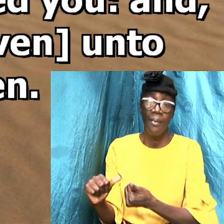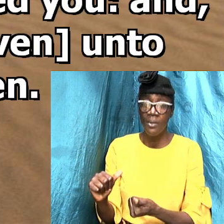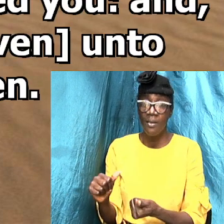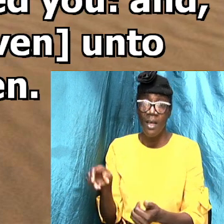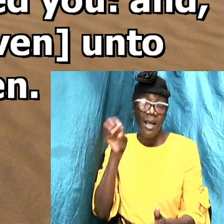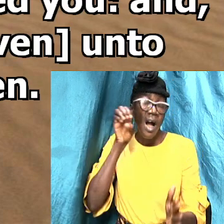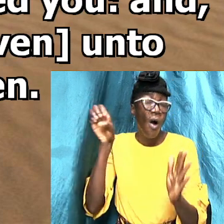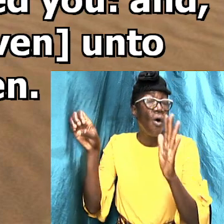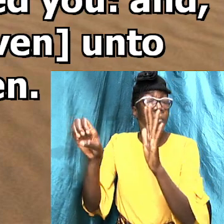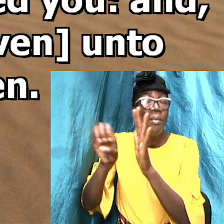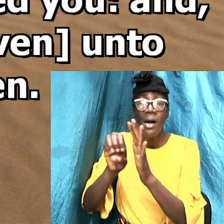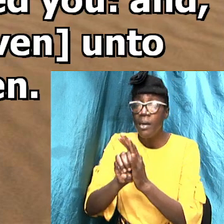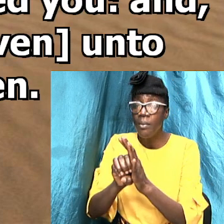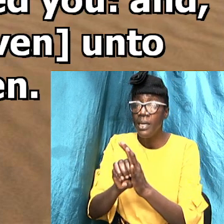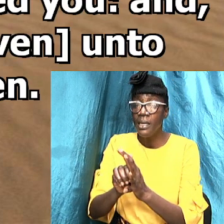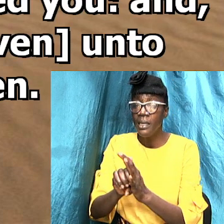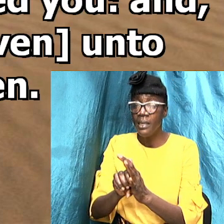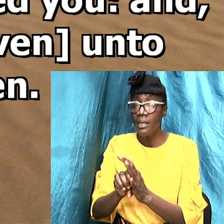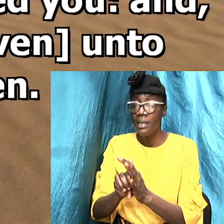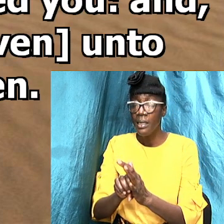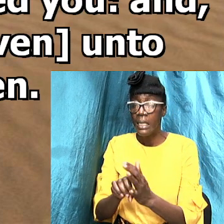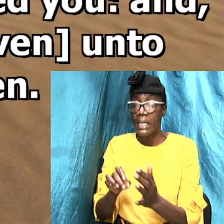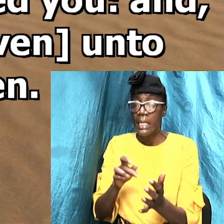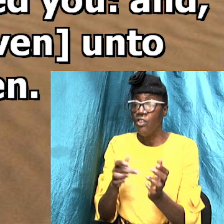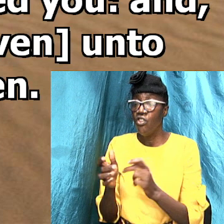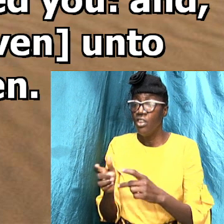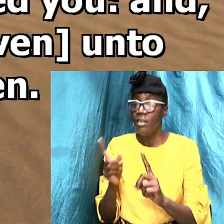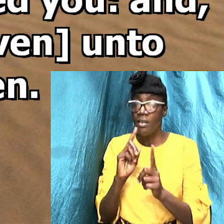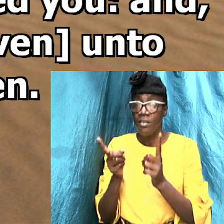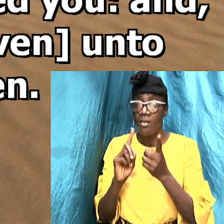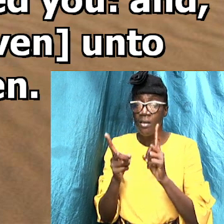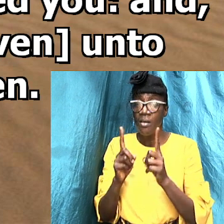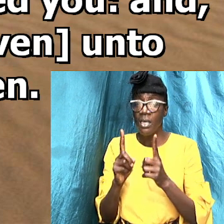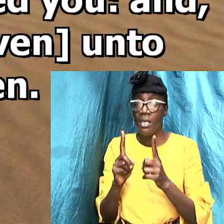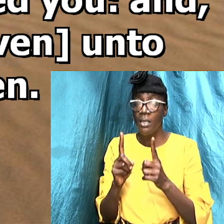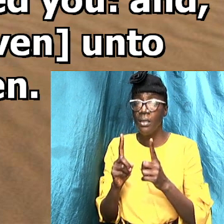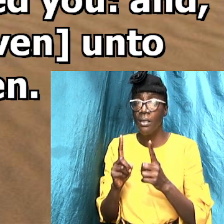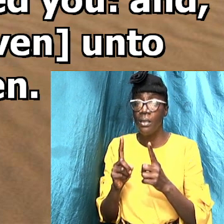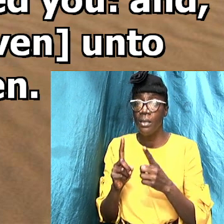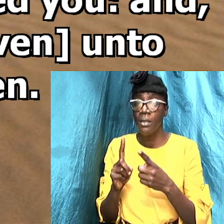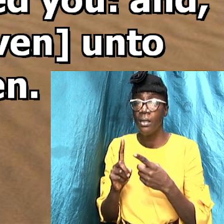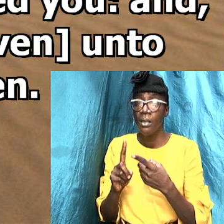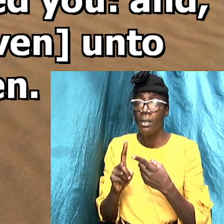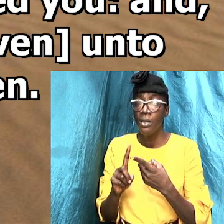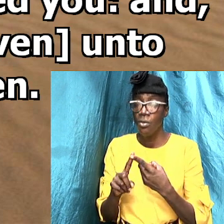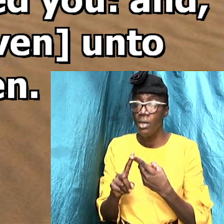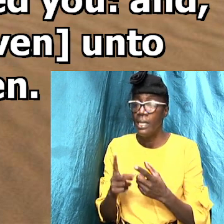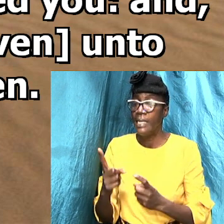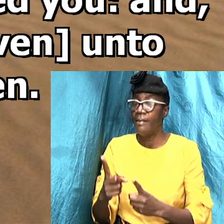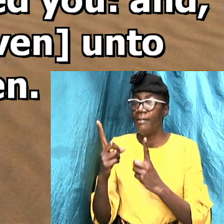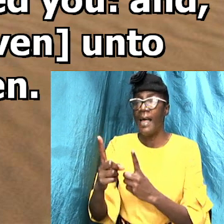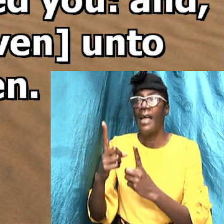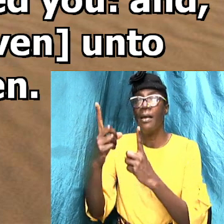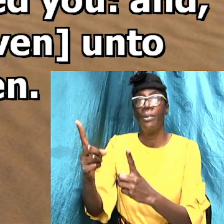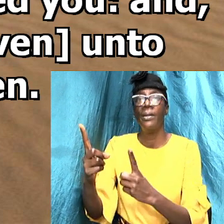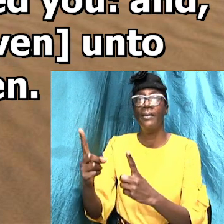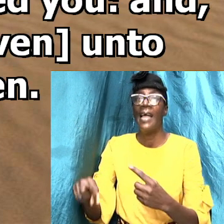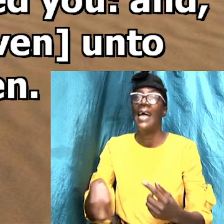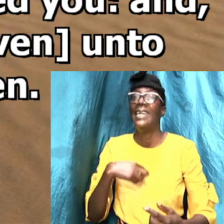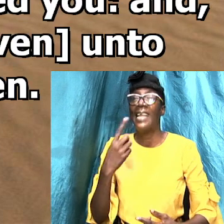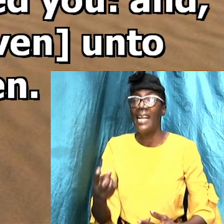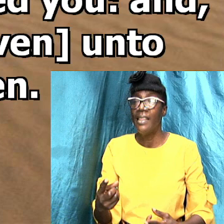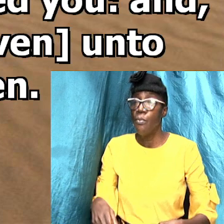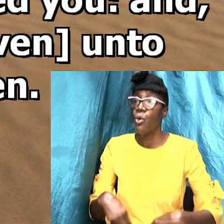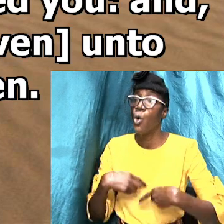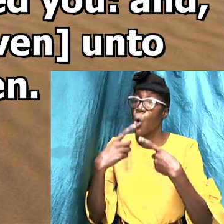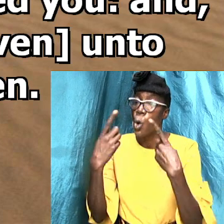commandment. Jesus was talking to the disciples, and he told them,